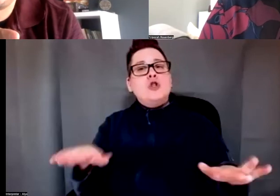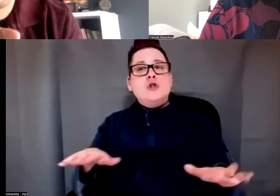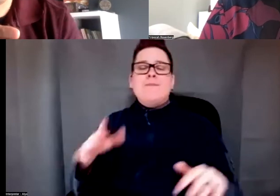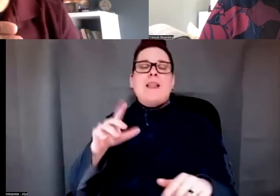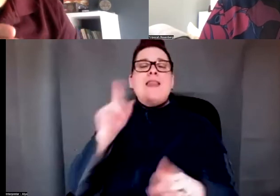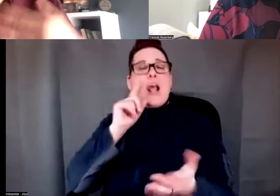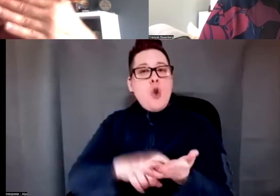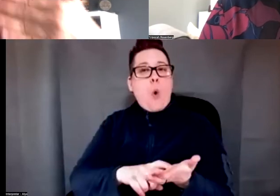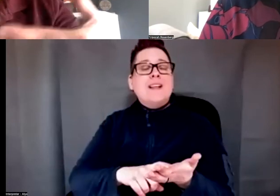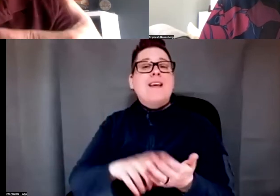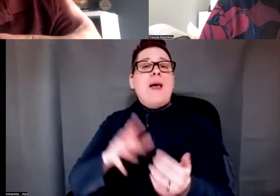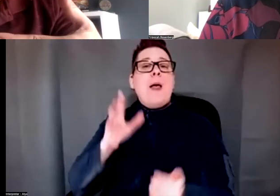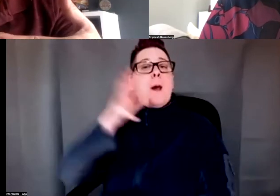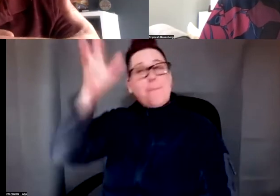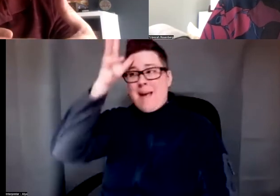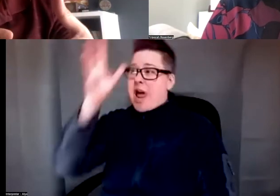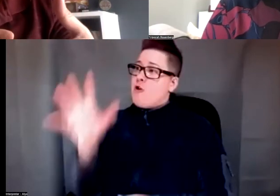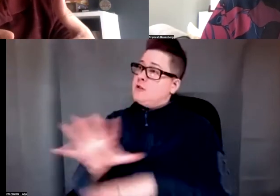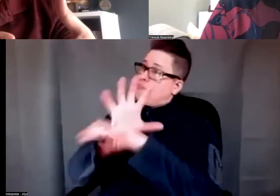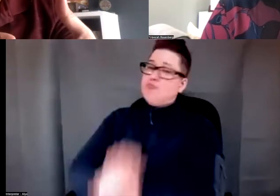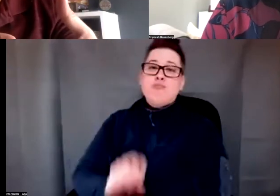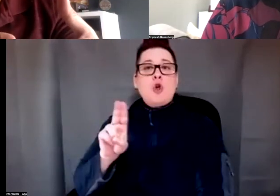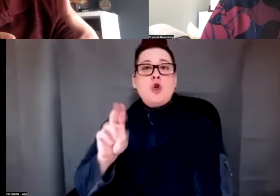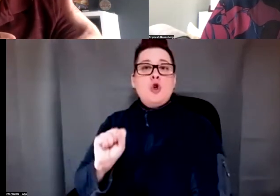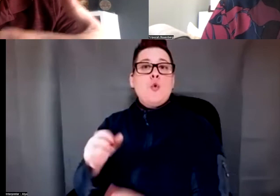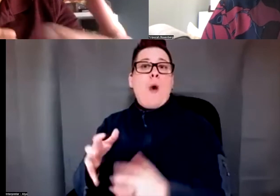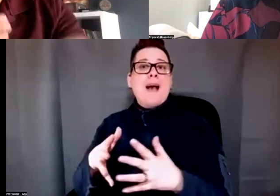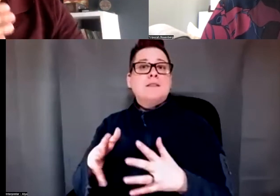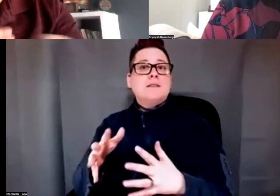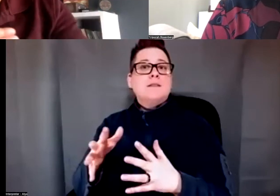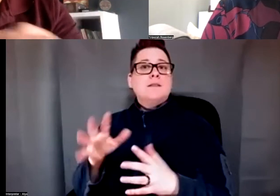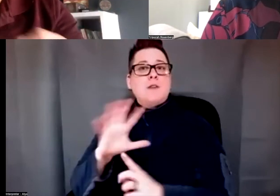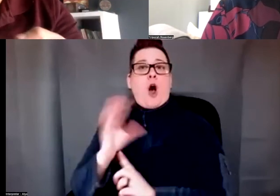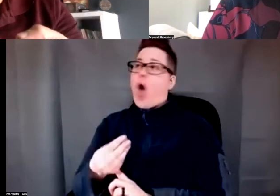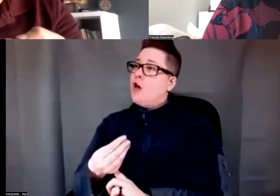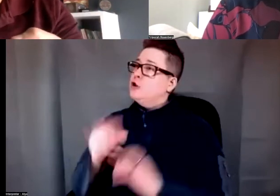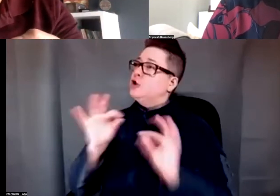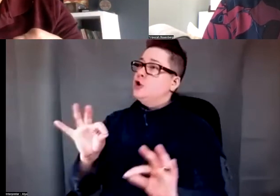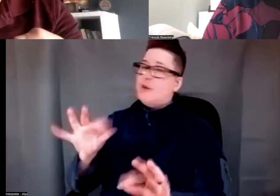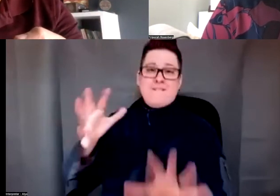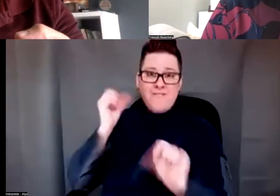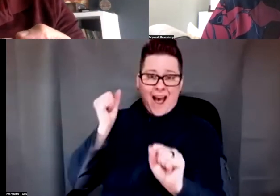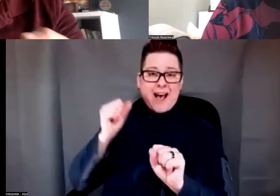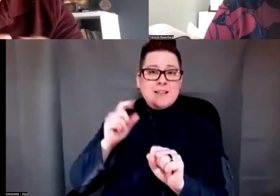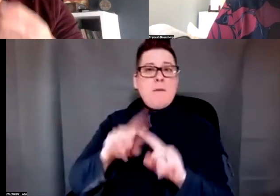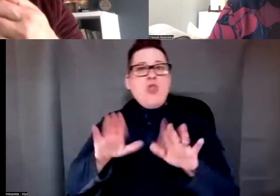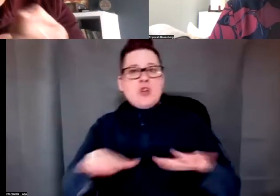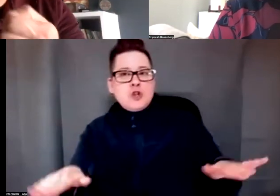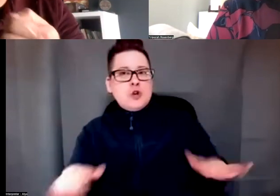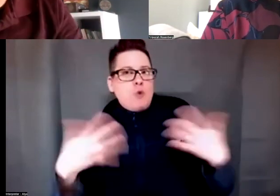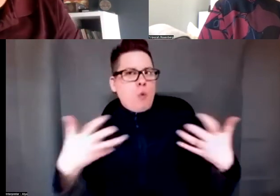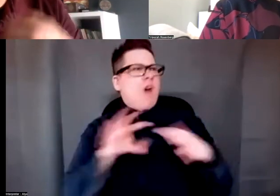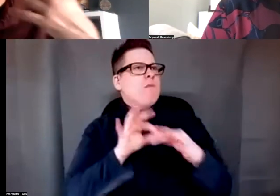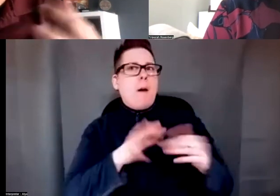parents. And the ones who wanted to be more Latino were the U.S.-born kids. So you had a reverse bicultural gap there, right? And a